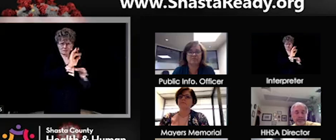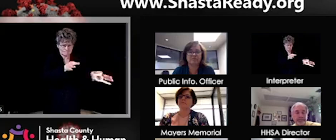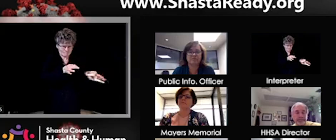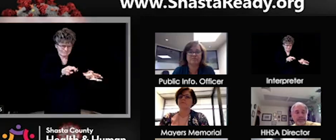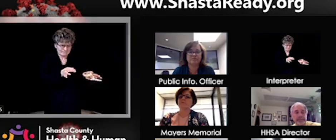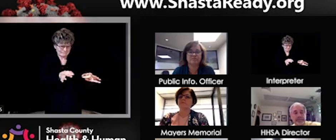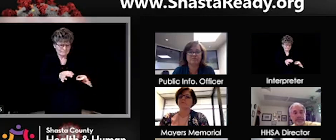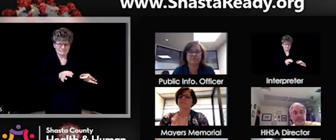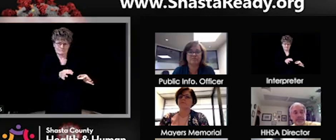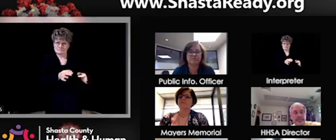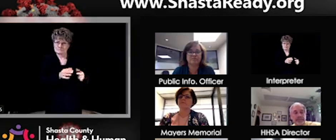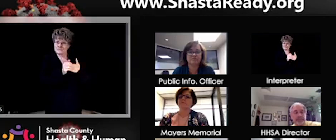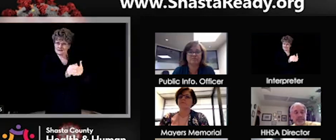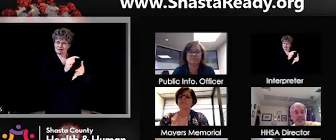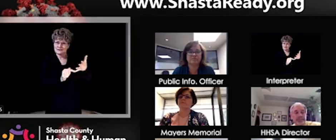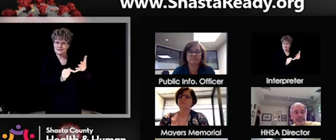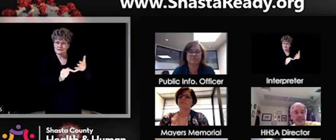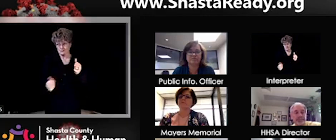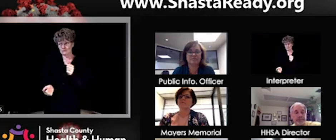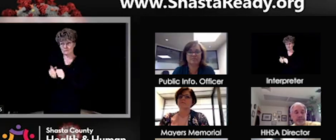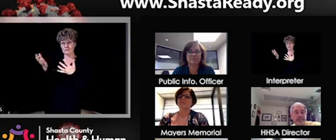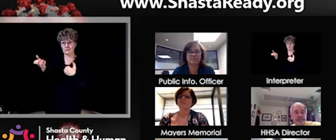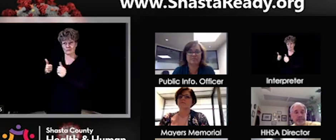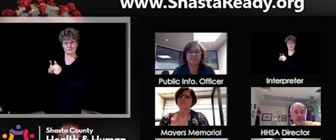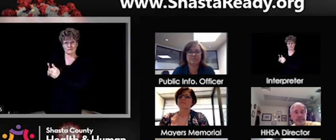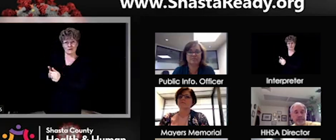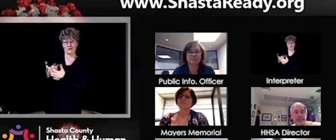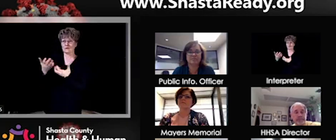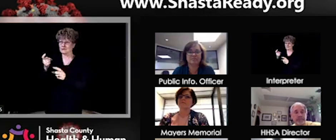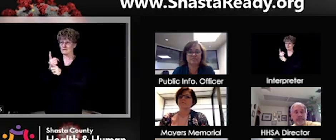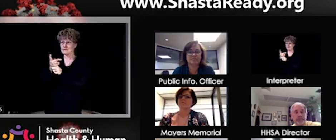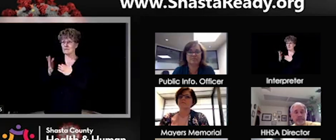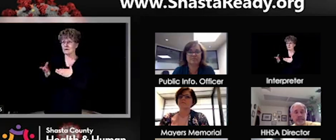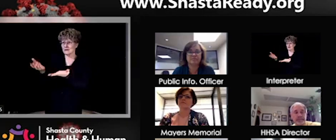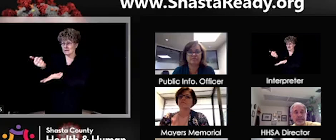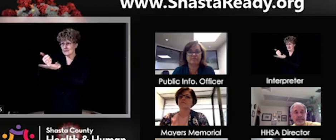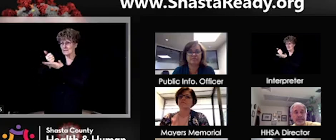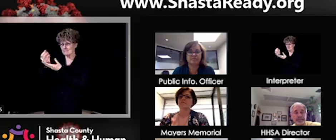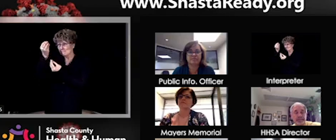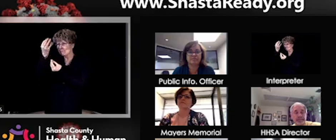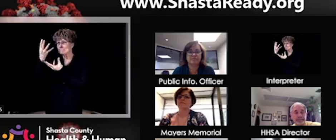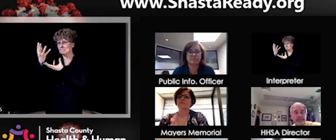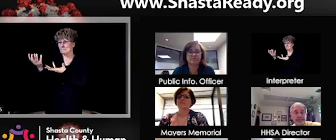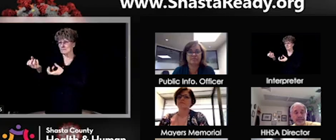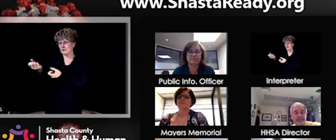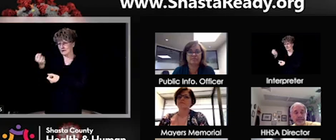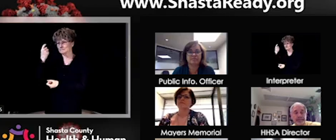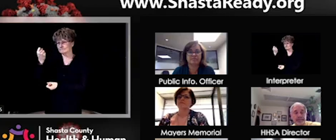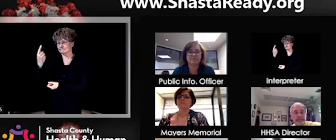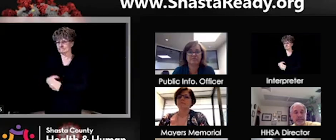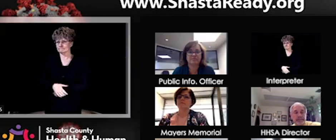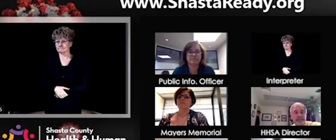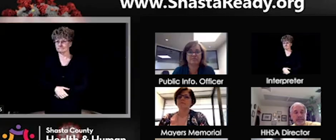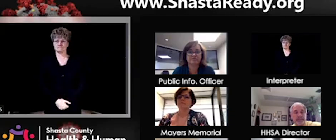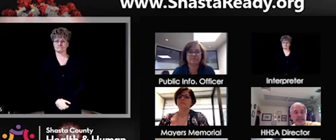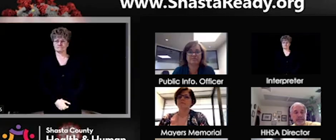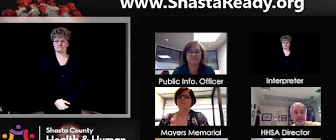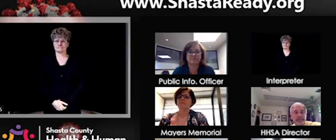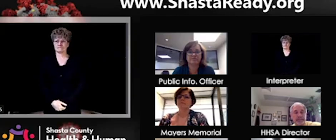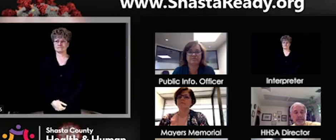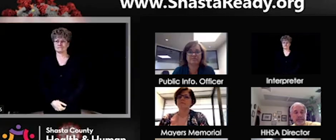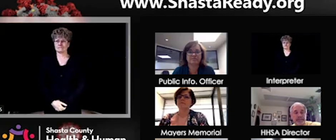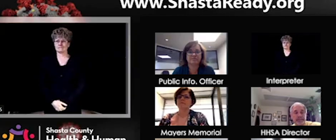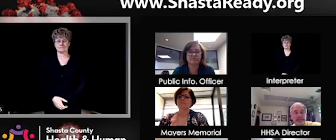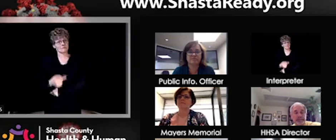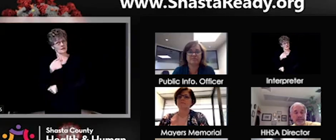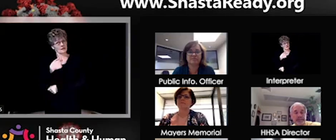do it the right way. Um, and so, um, that's really what our, our focus is. I, I, um, am like you concerned